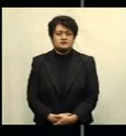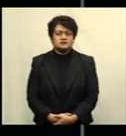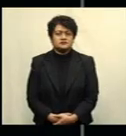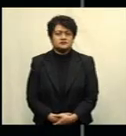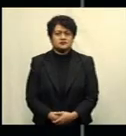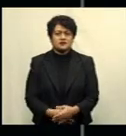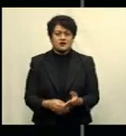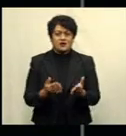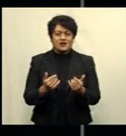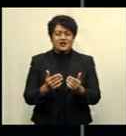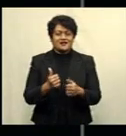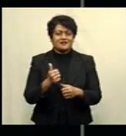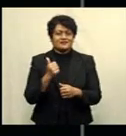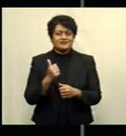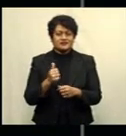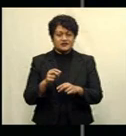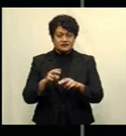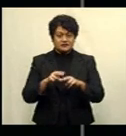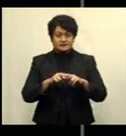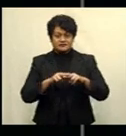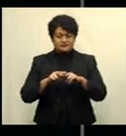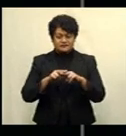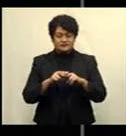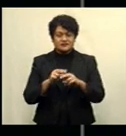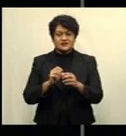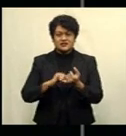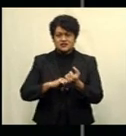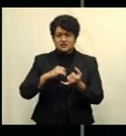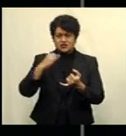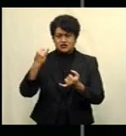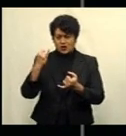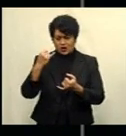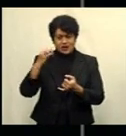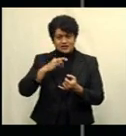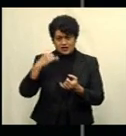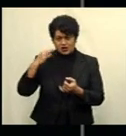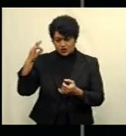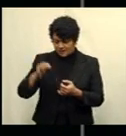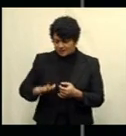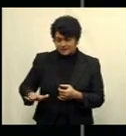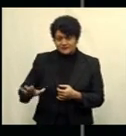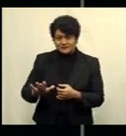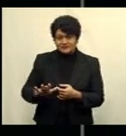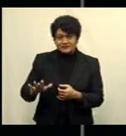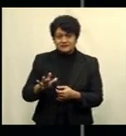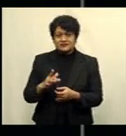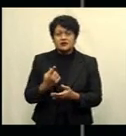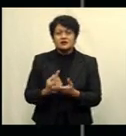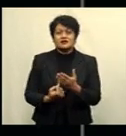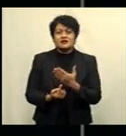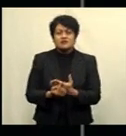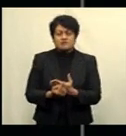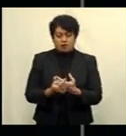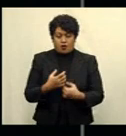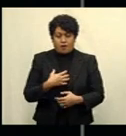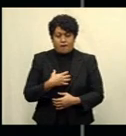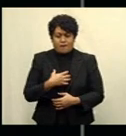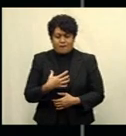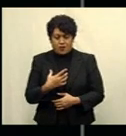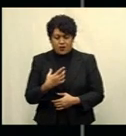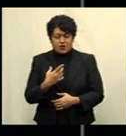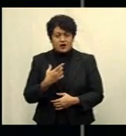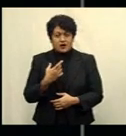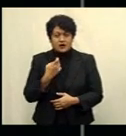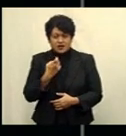Welcome back. Fijians in the greater Singatoka area, particularly along the Coral Coast, are becoming more attentive and vigilant